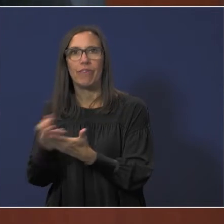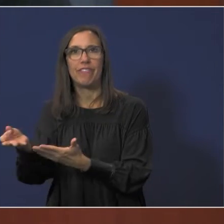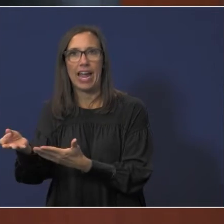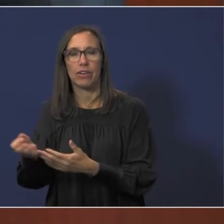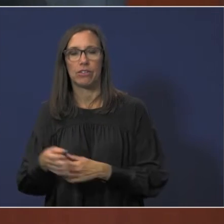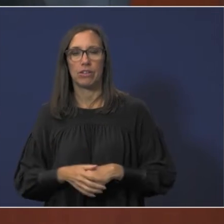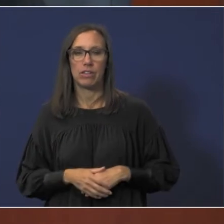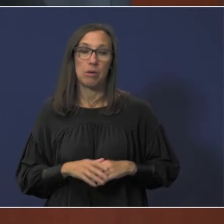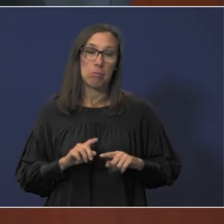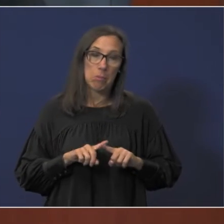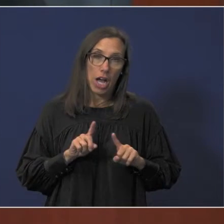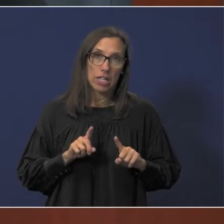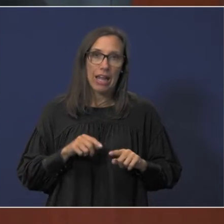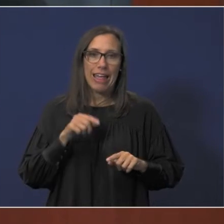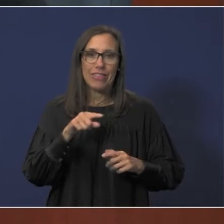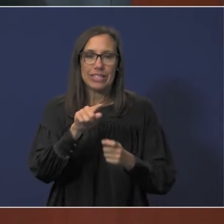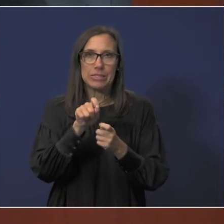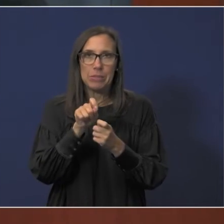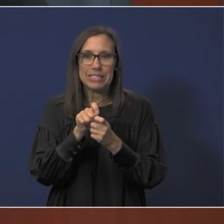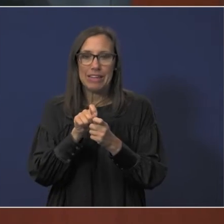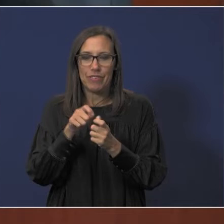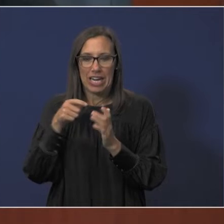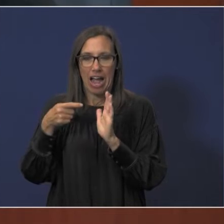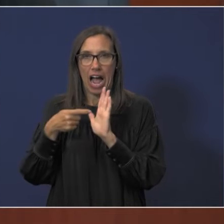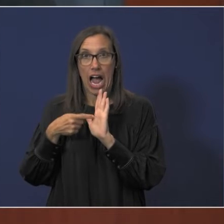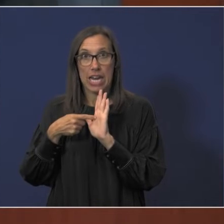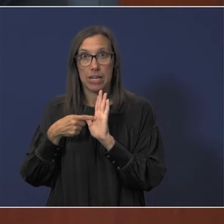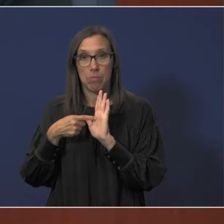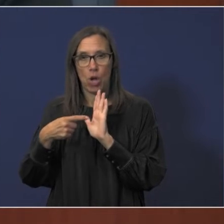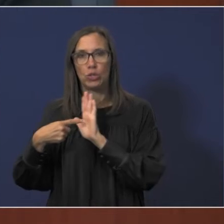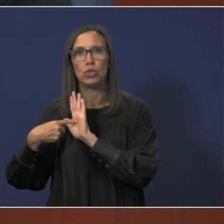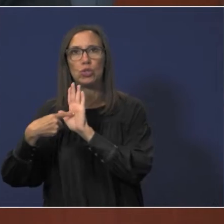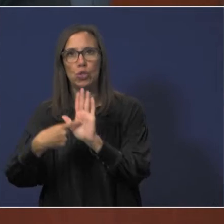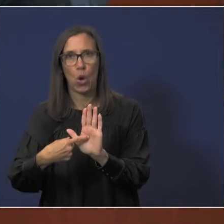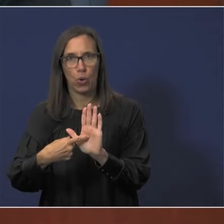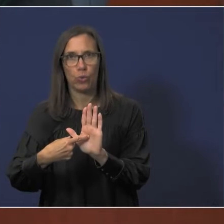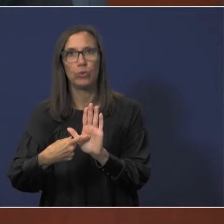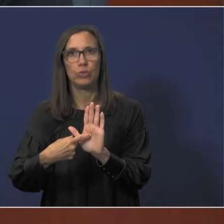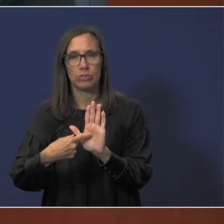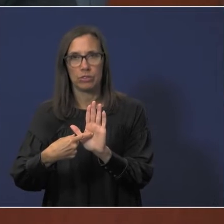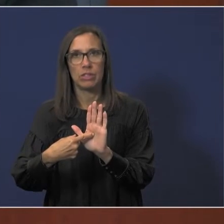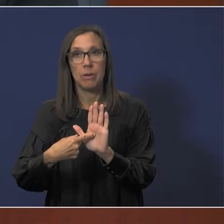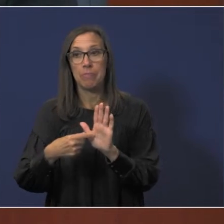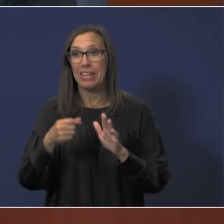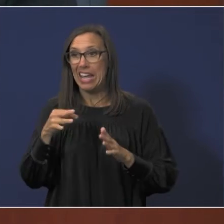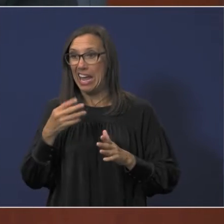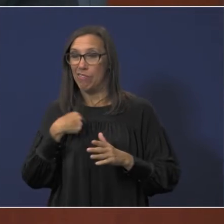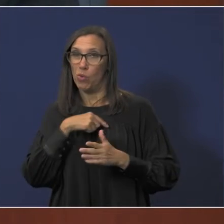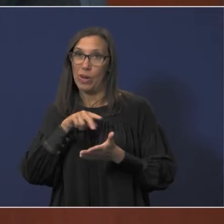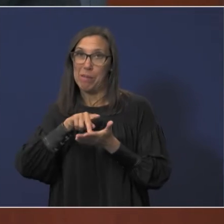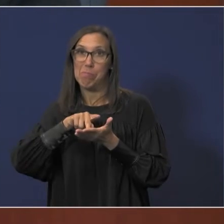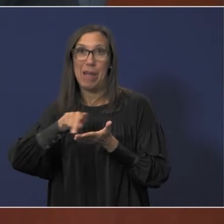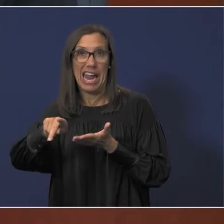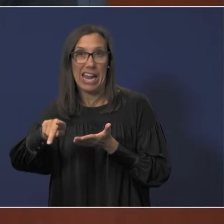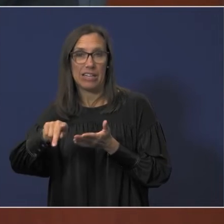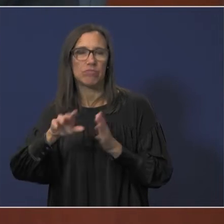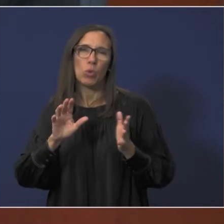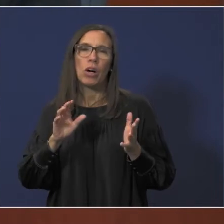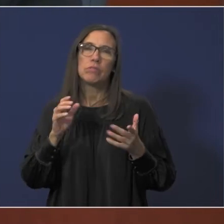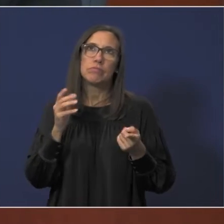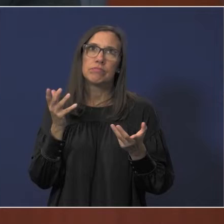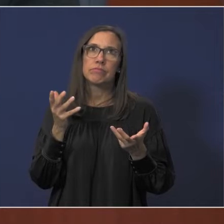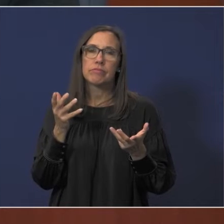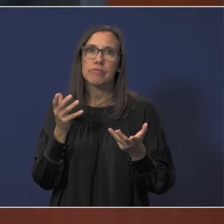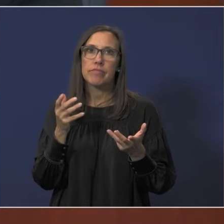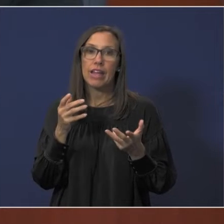but uh this particular item reflects the fact that is if we paid uh it we had